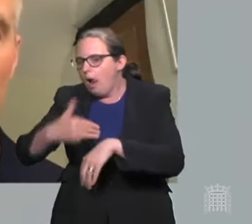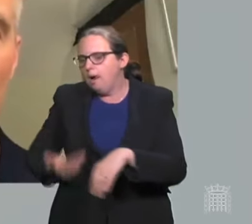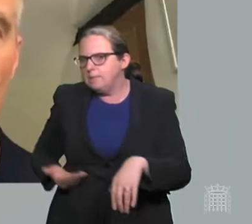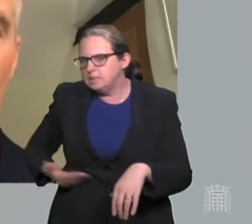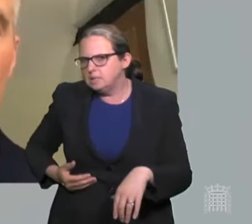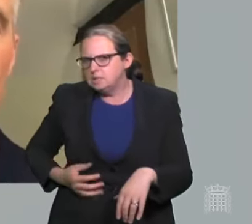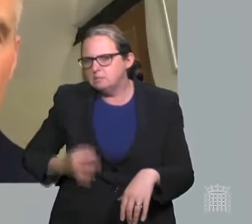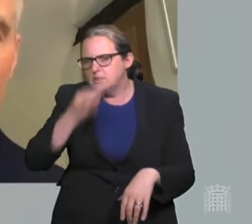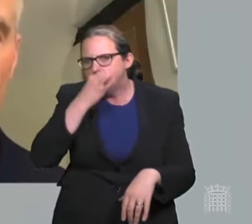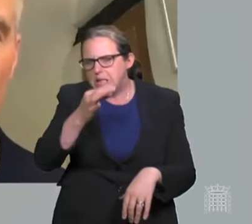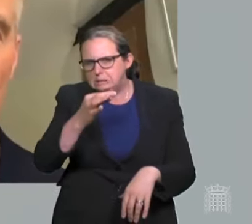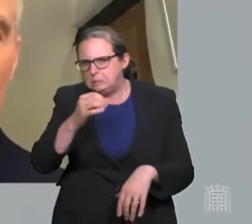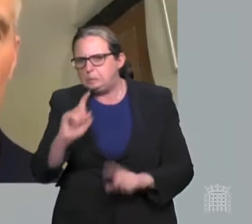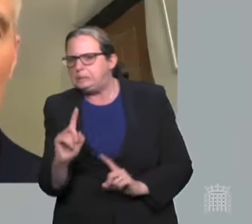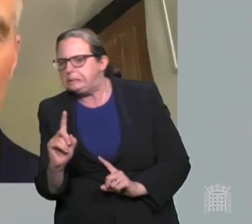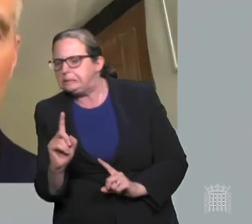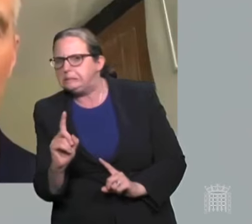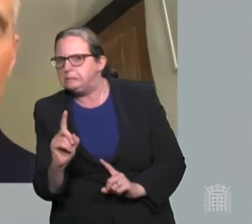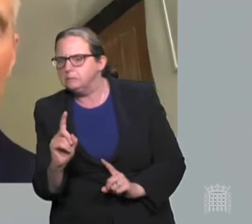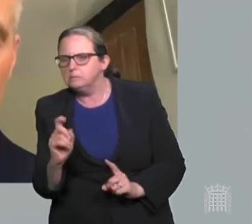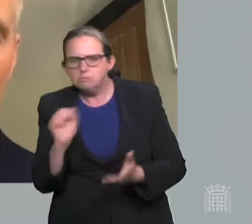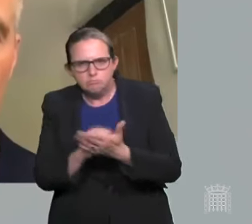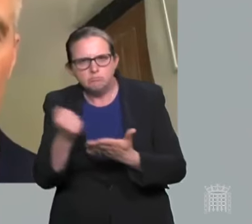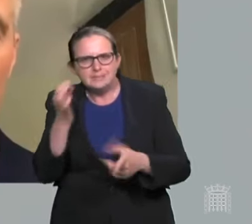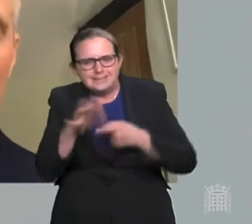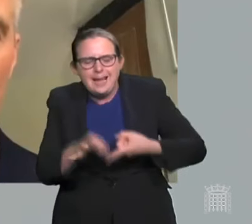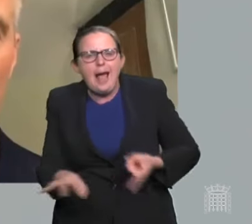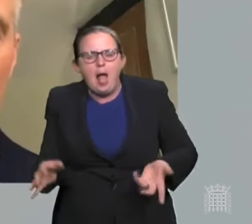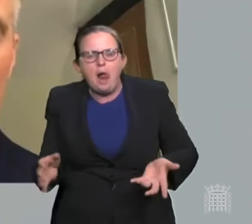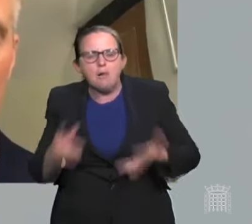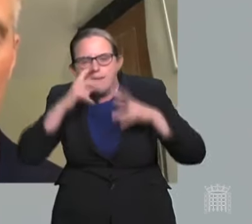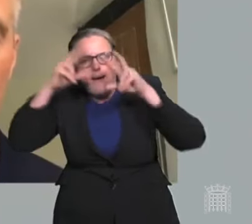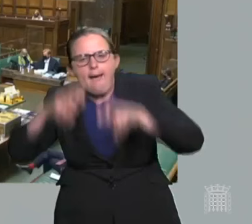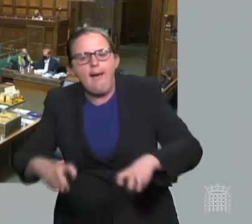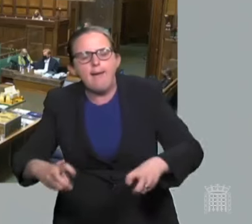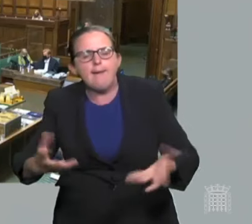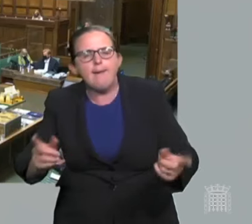and publish the detail so members can scrutinise them at the earliest opportunity?